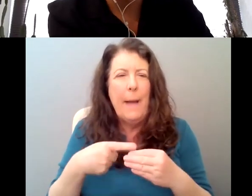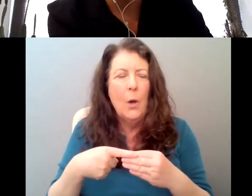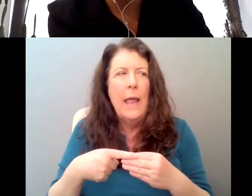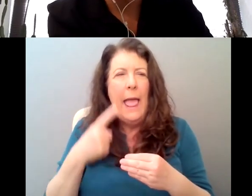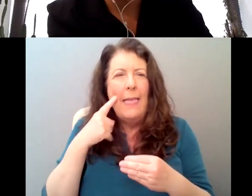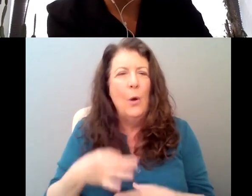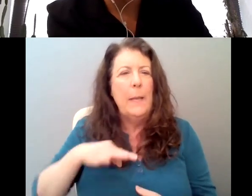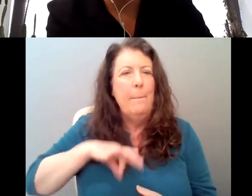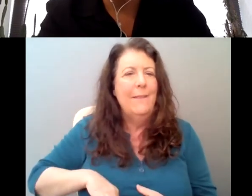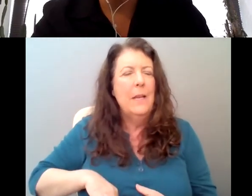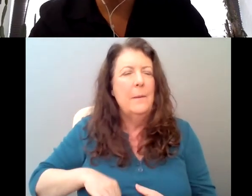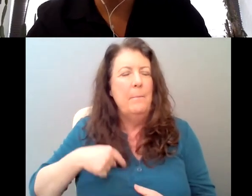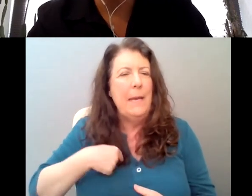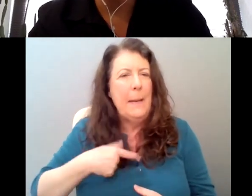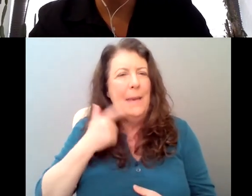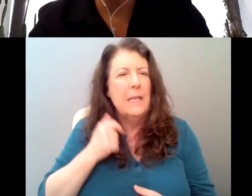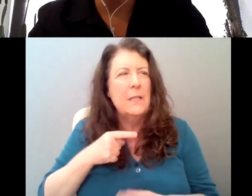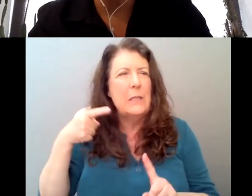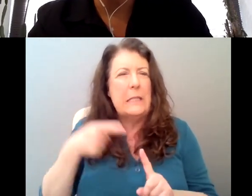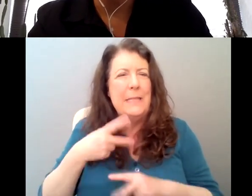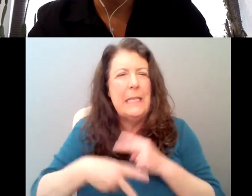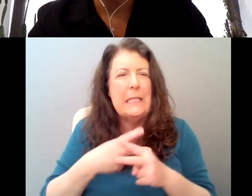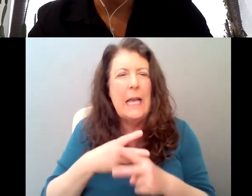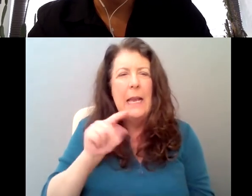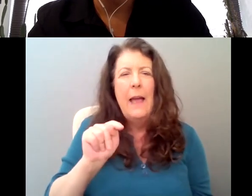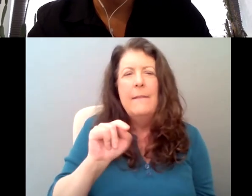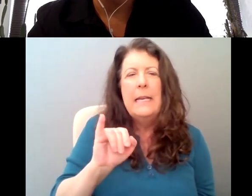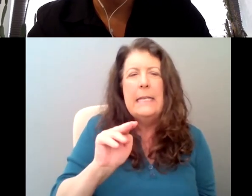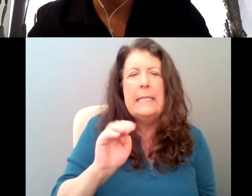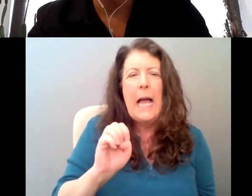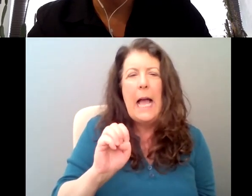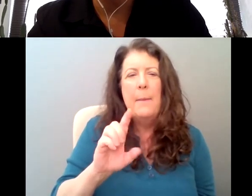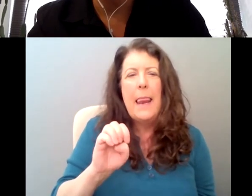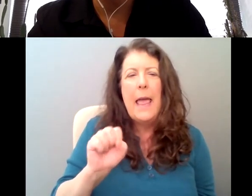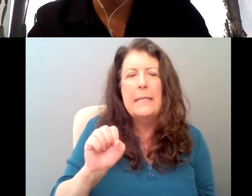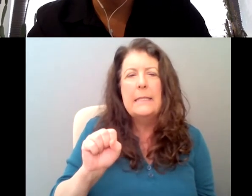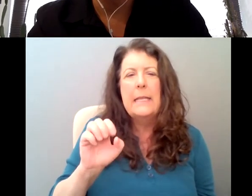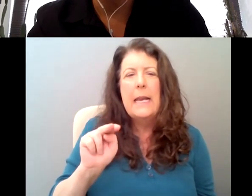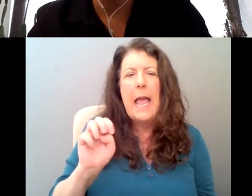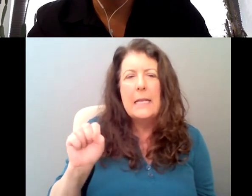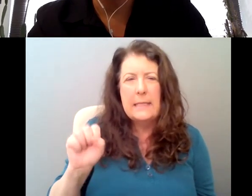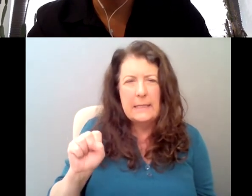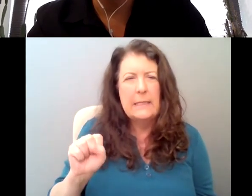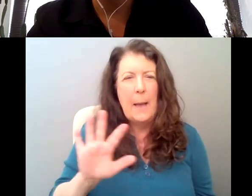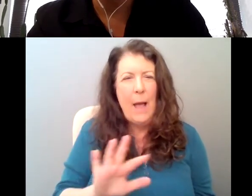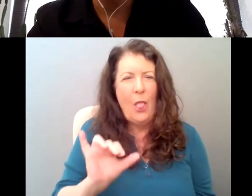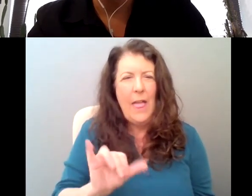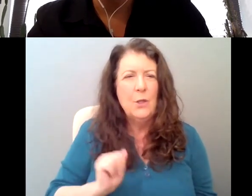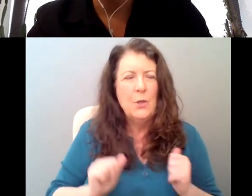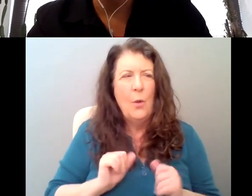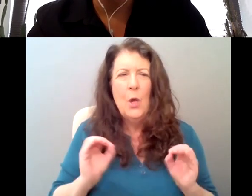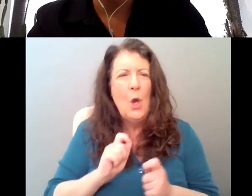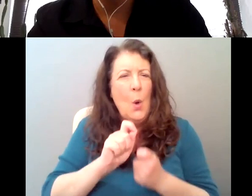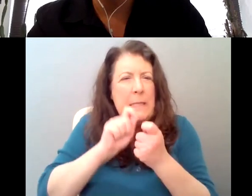timelessness to it where you don't really know there, there's no specific year necessarily when that,